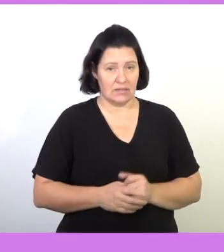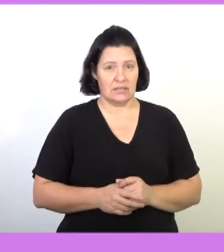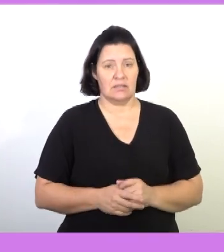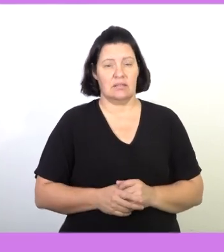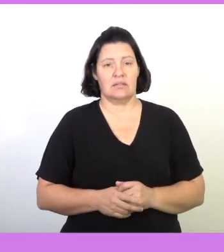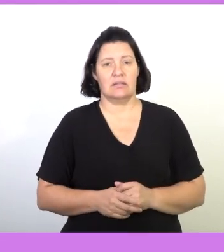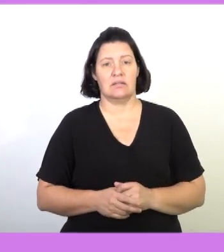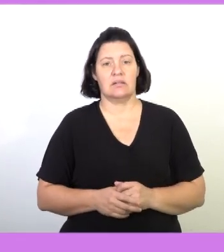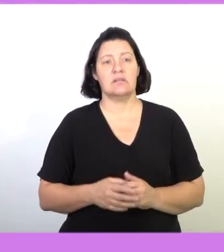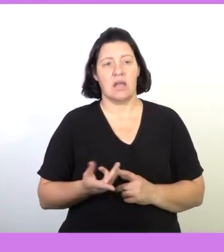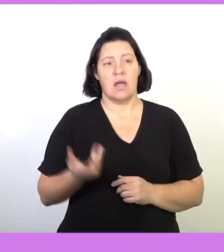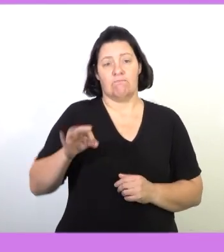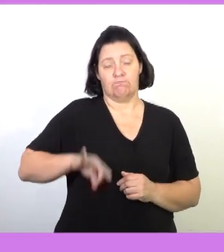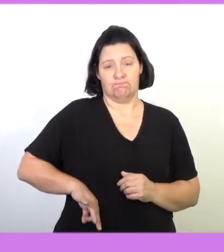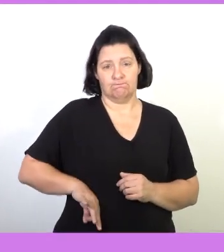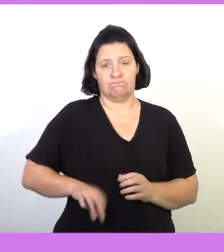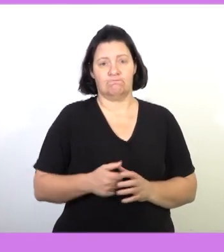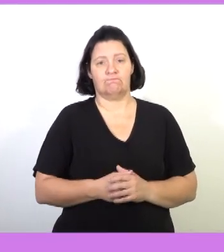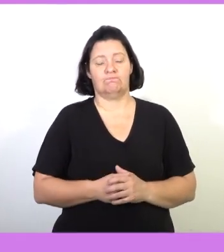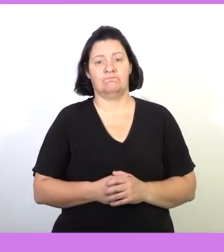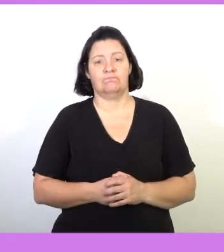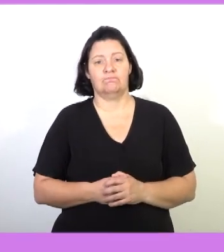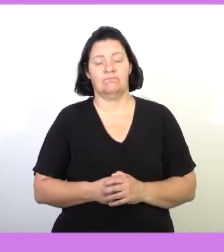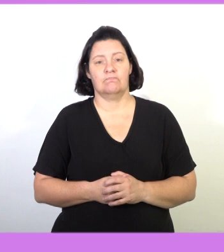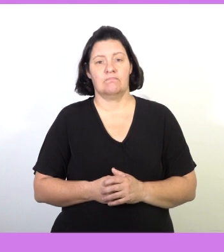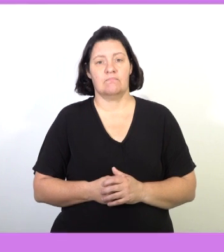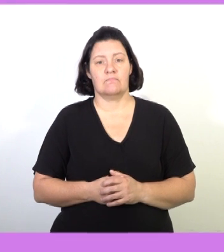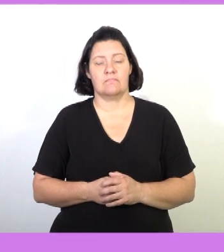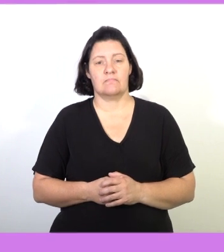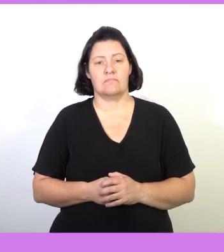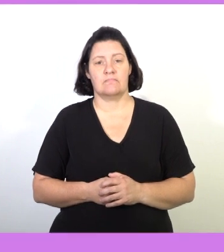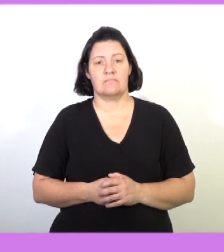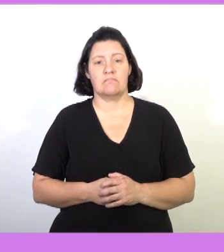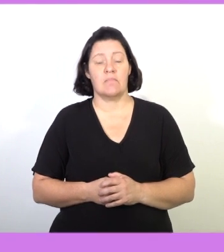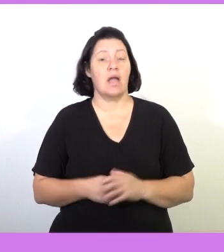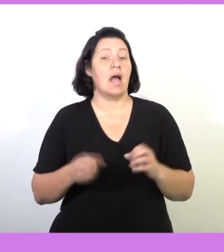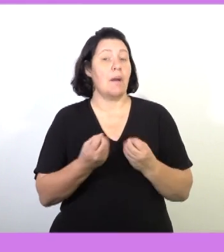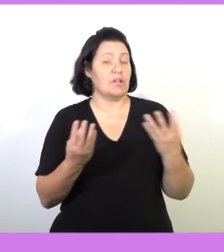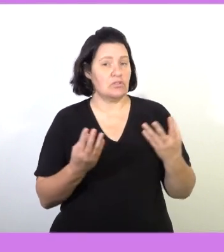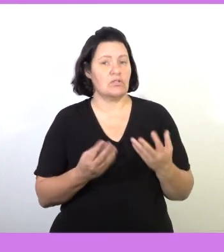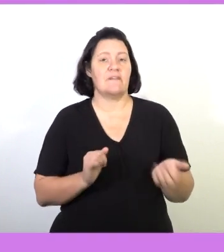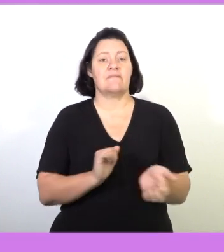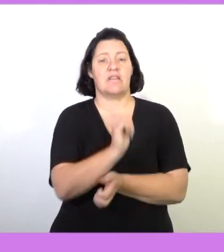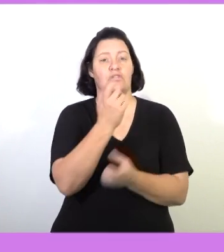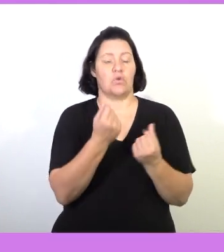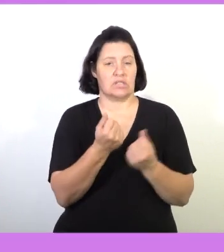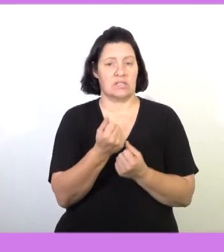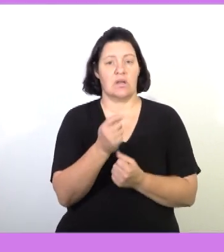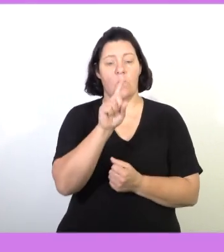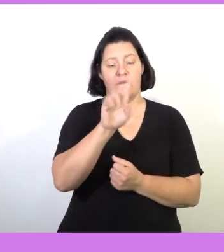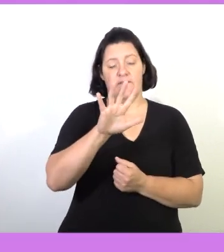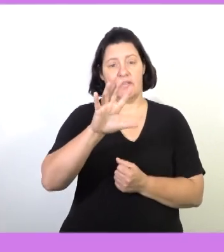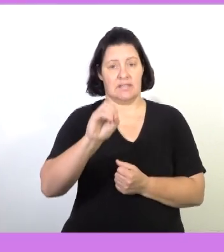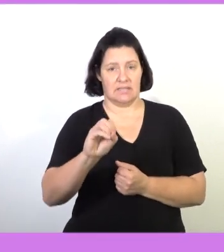So we can just say earnings will be equal to a fixed cost of